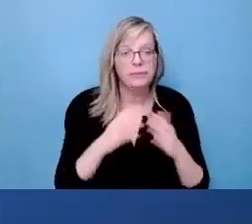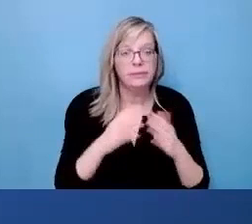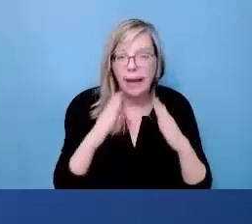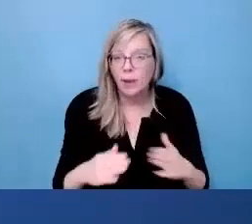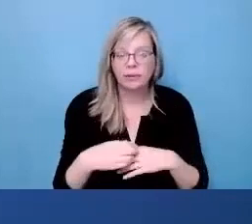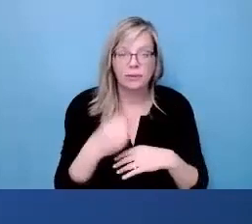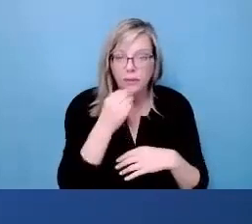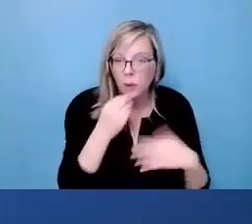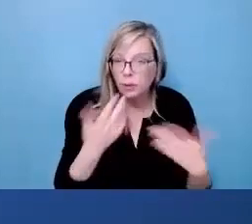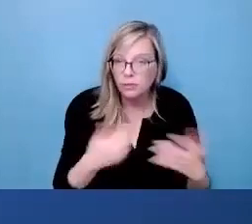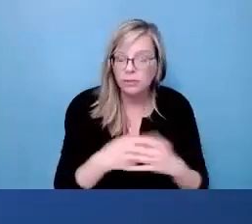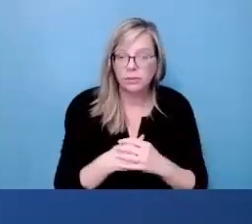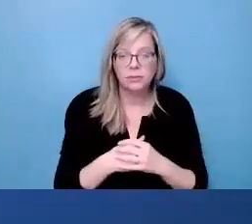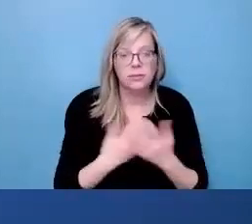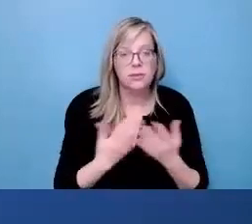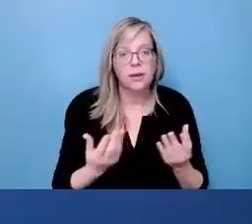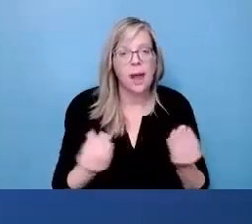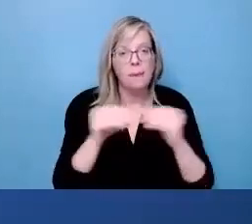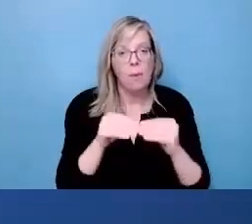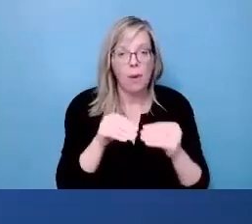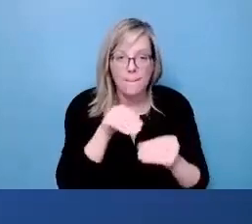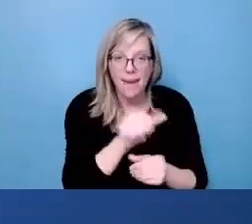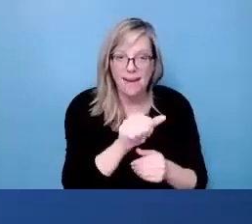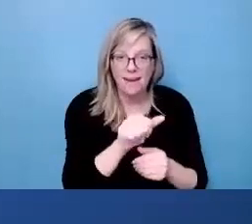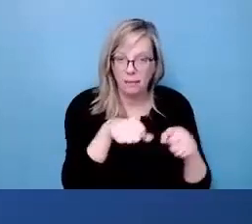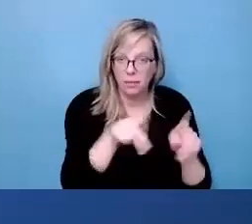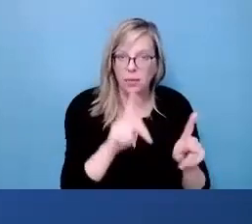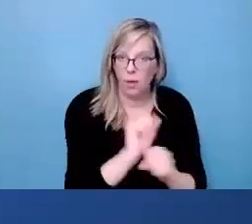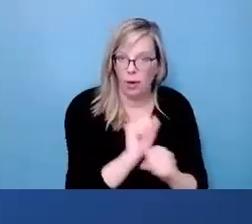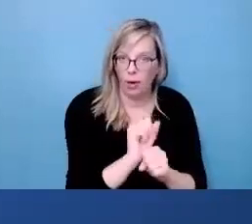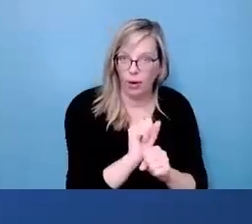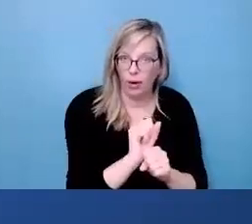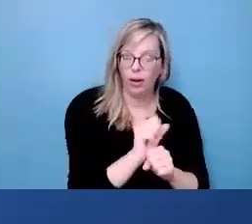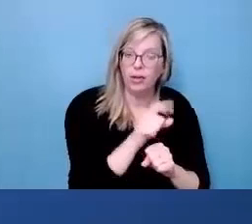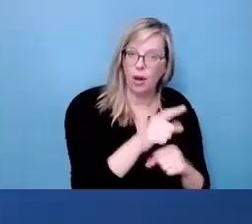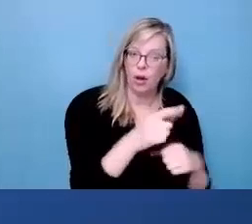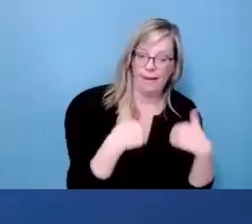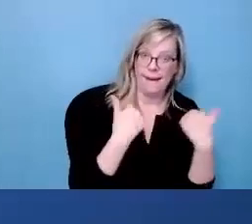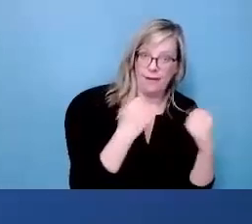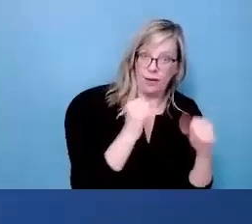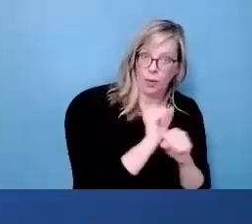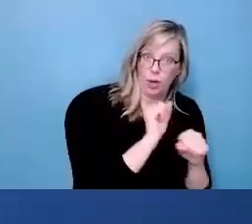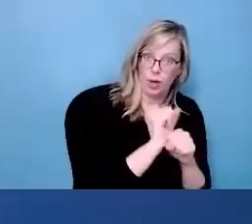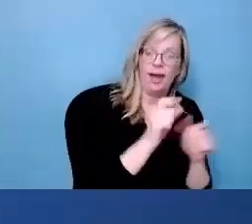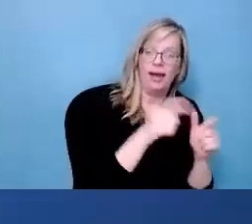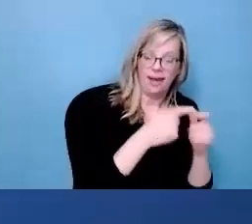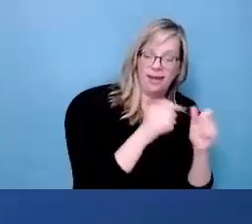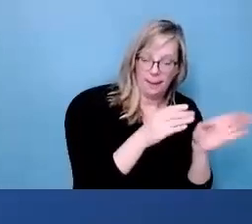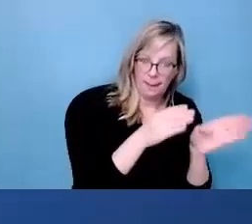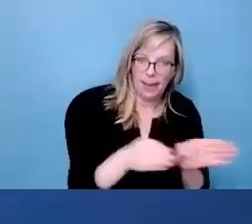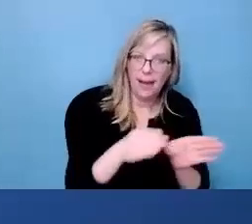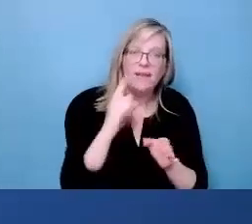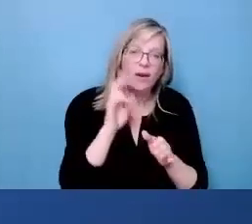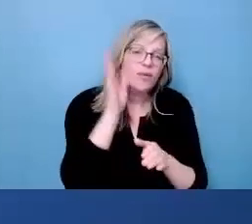and food. And again, more paid opportunities for work, especially early in life can really help attain future